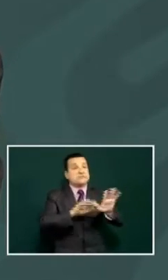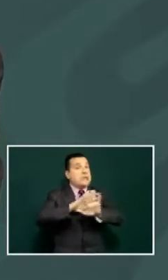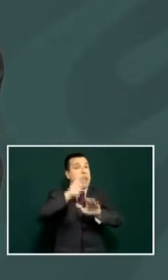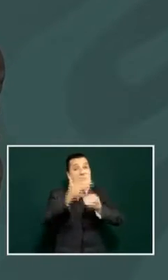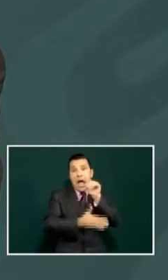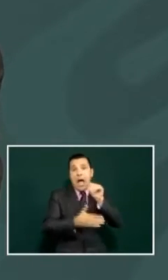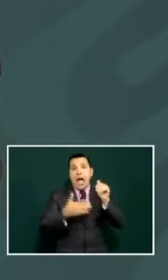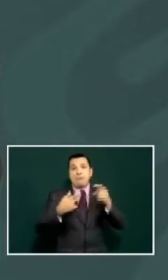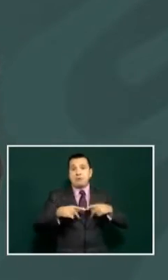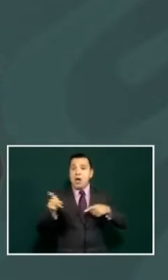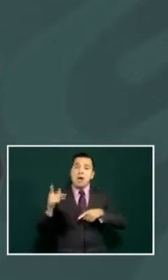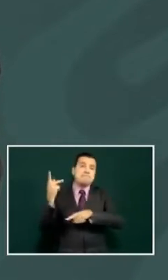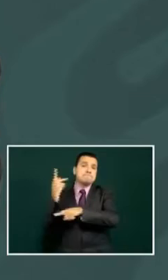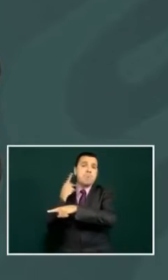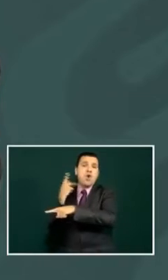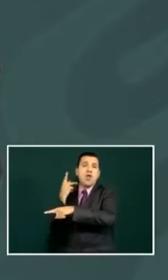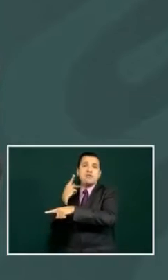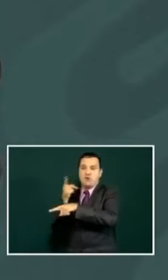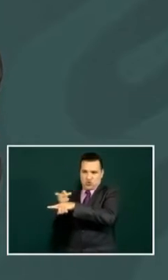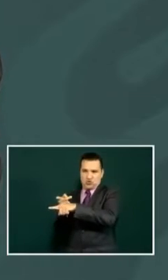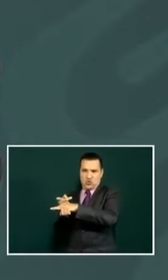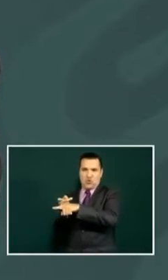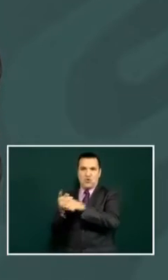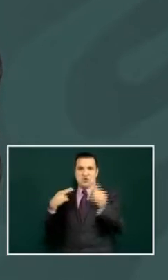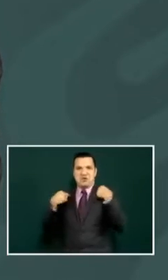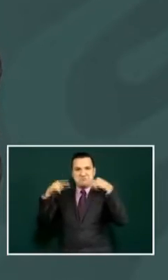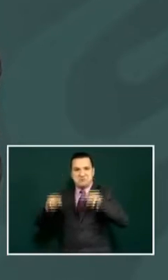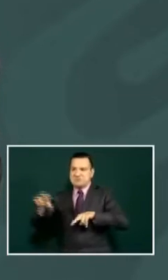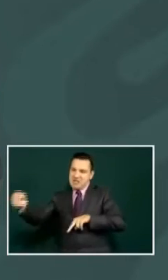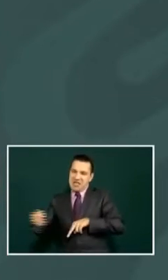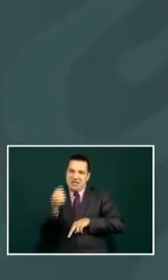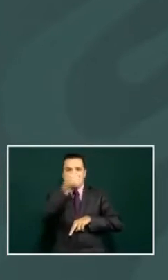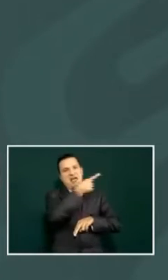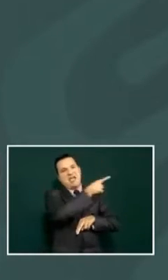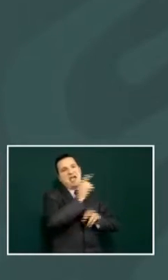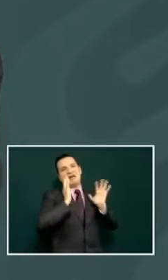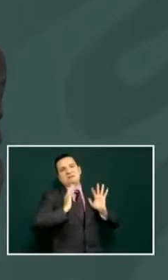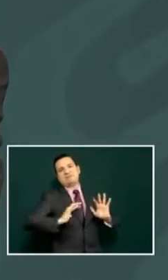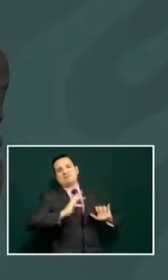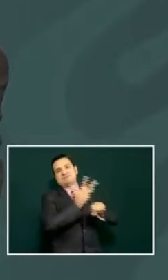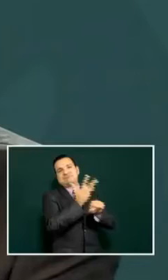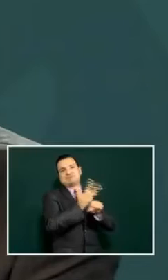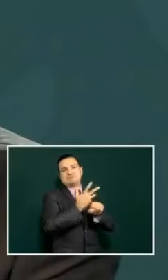the politicians are not going to consulates anymore